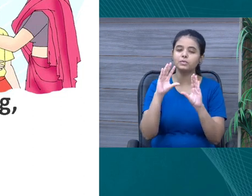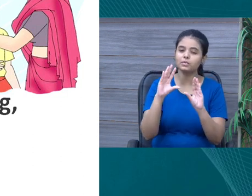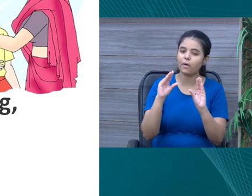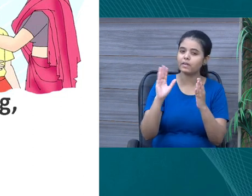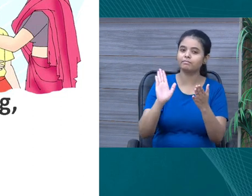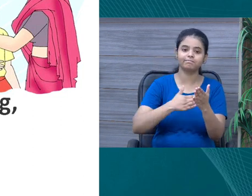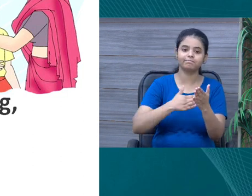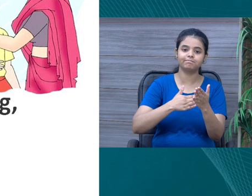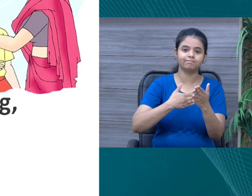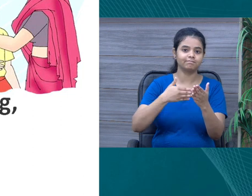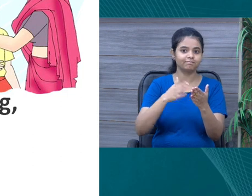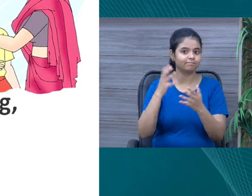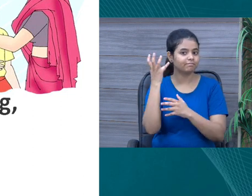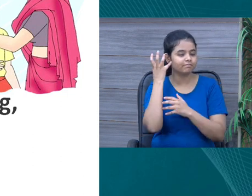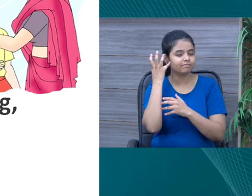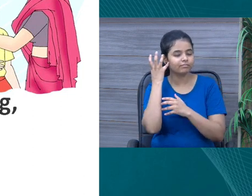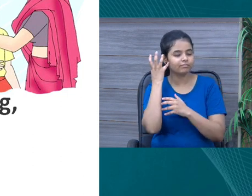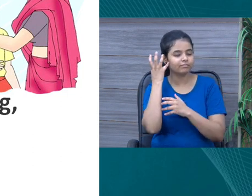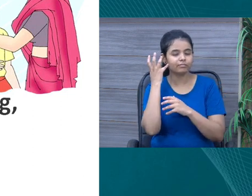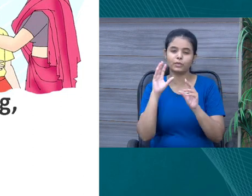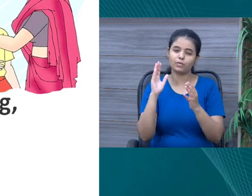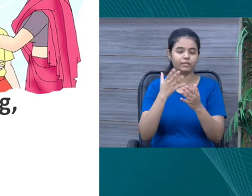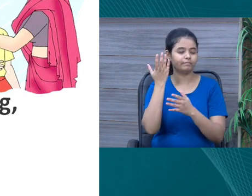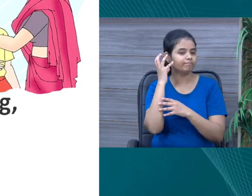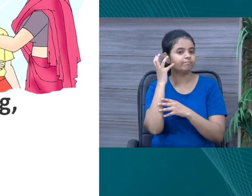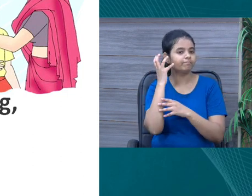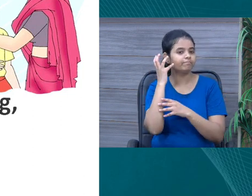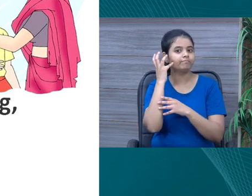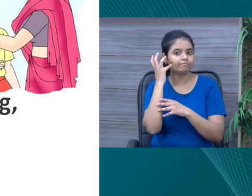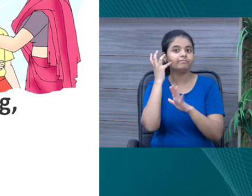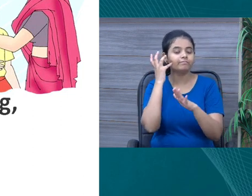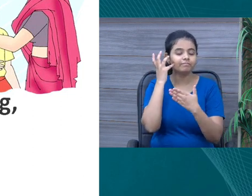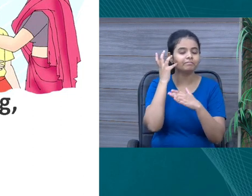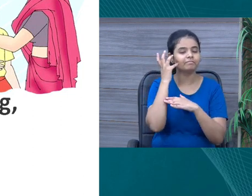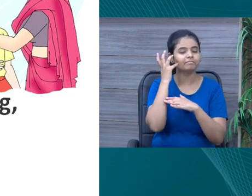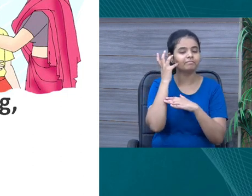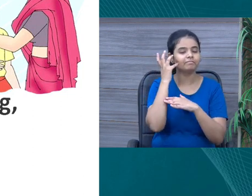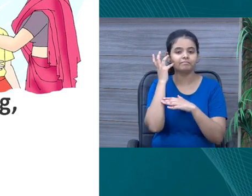sweet and clear. The song was very soft, sweet and clear.